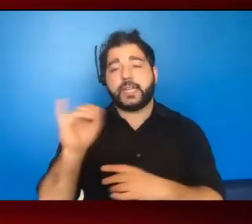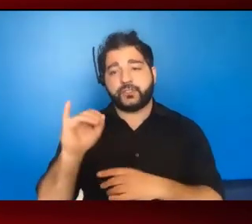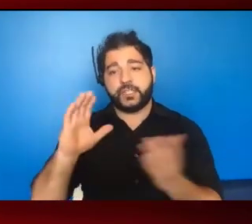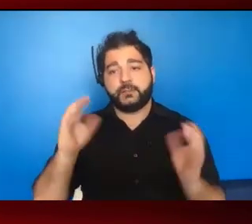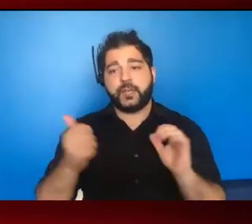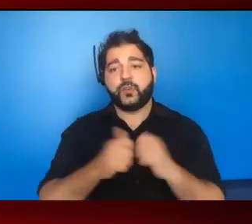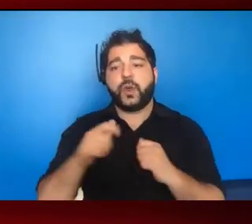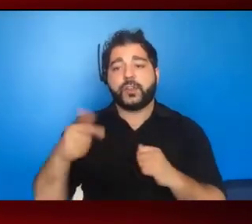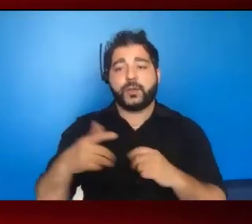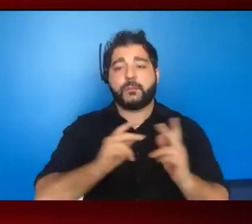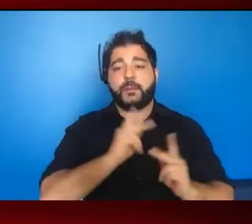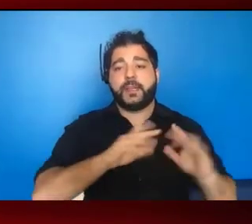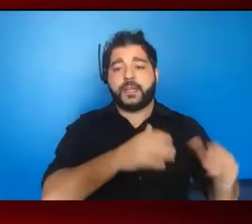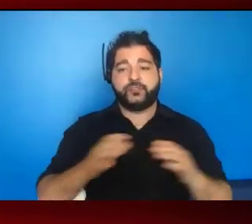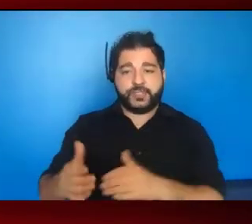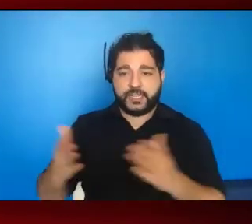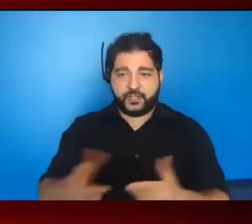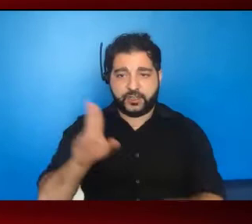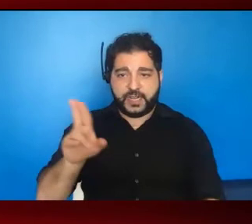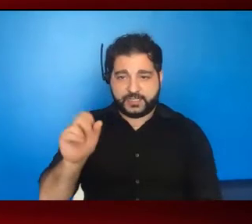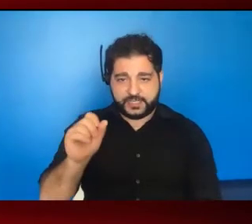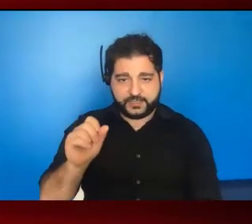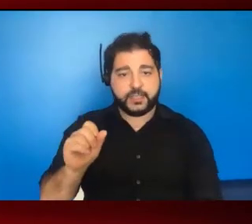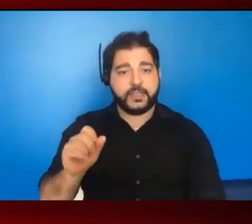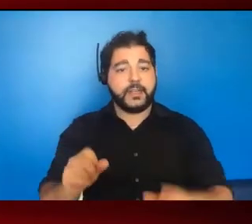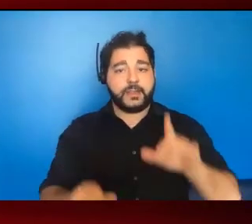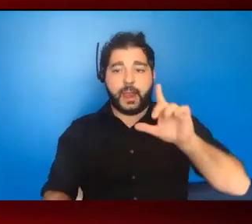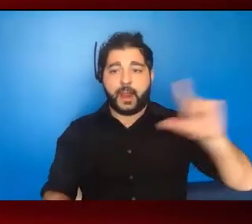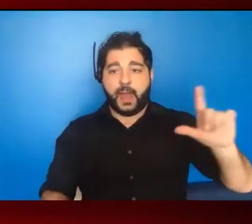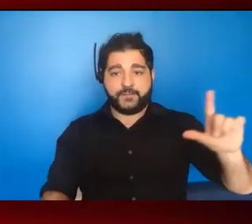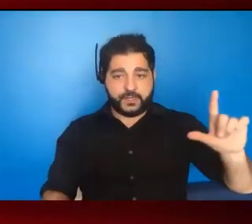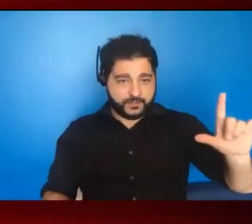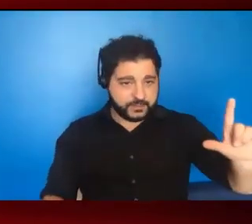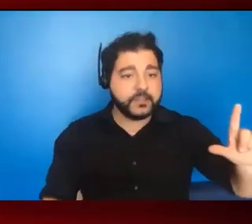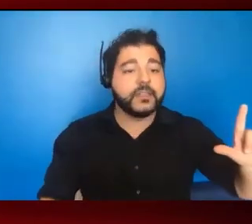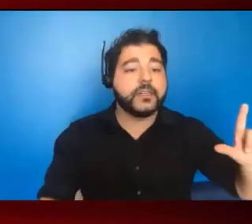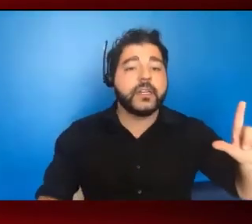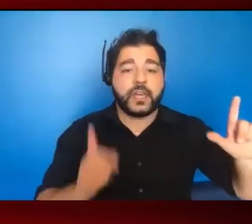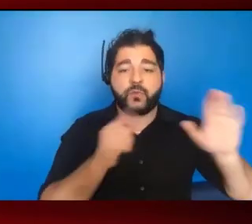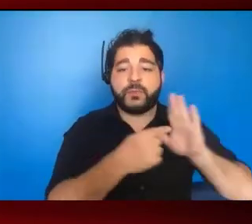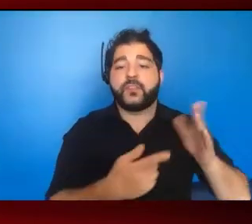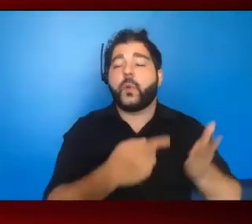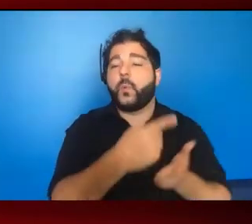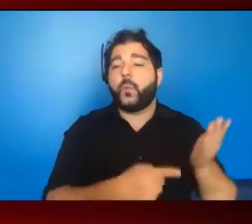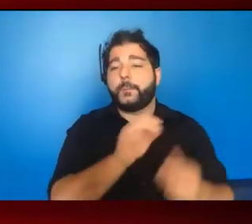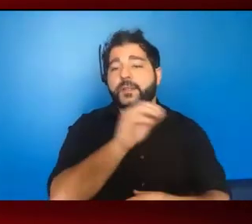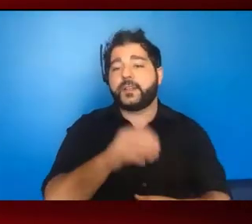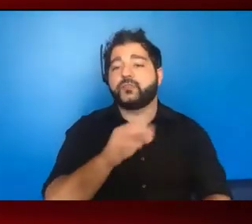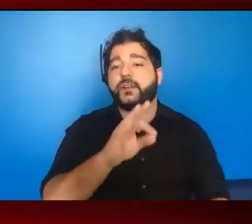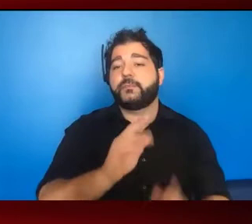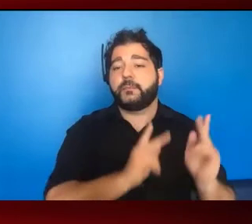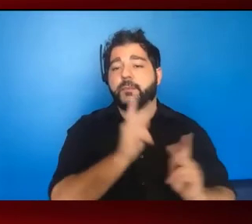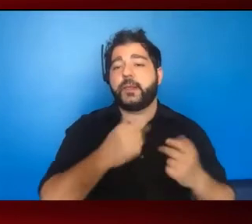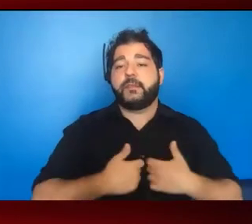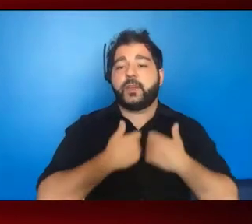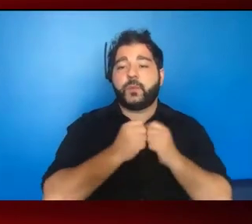population in the United States. So if you look on the left side, that left donut, that represents what percentage of people living